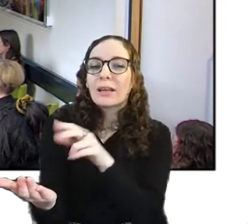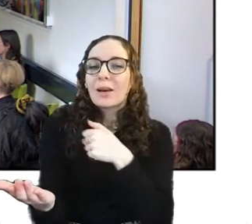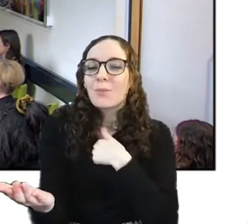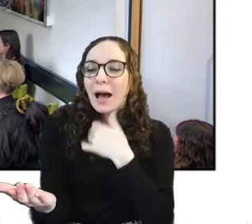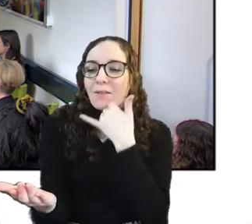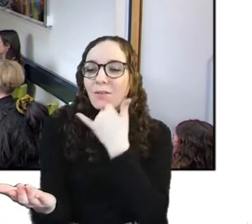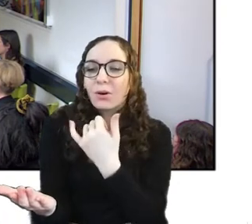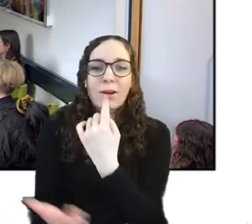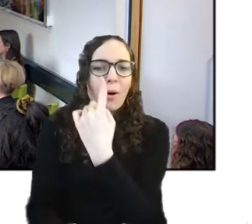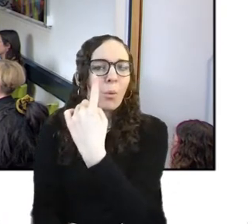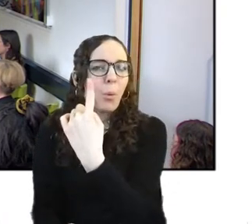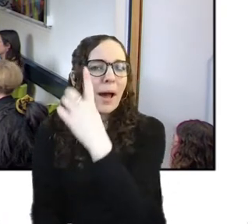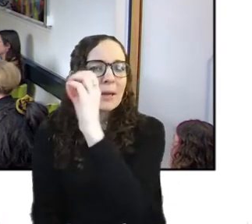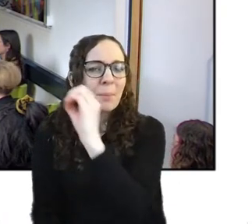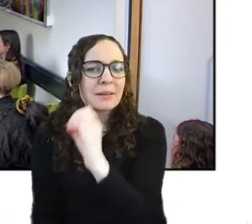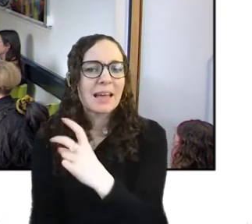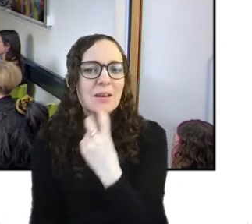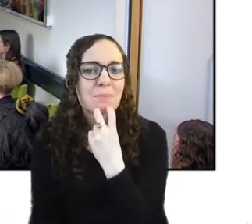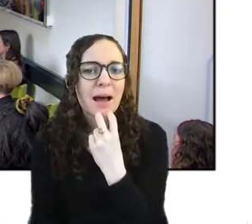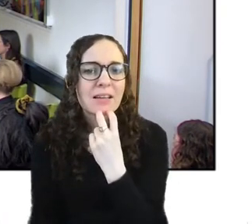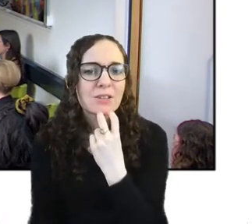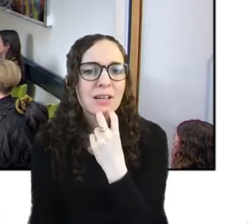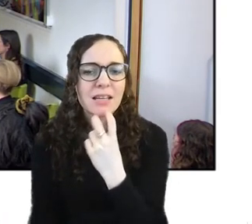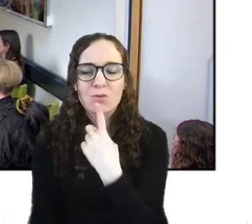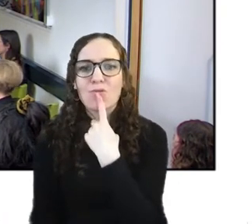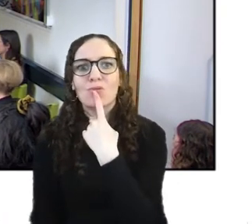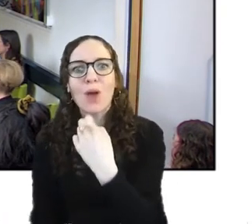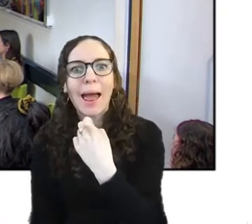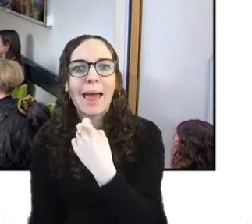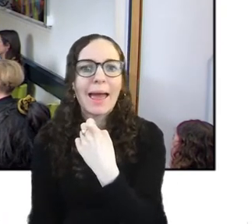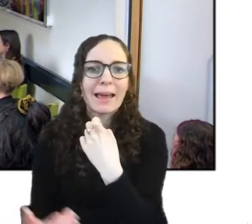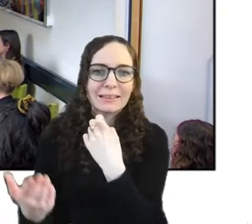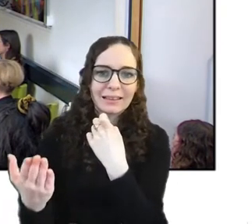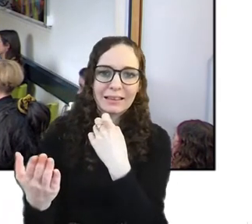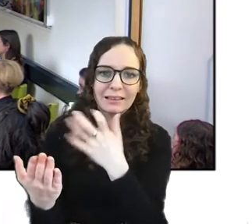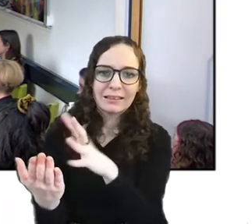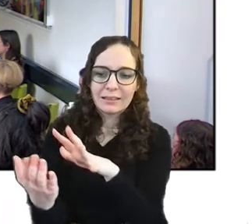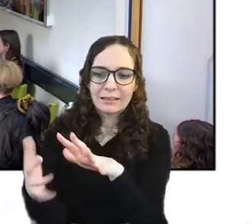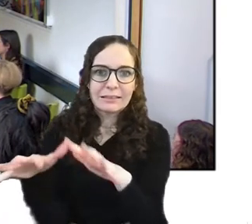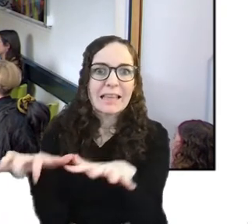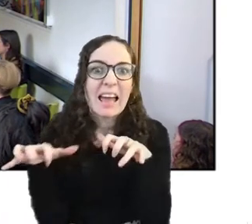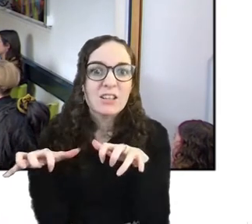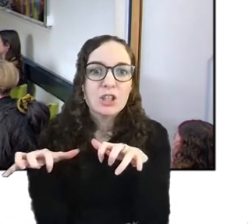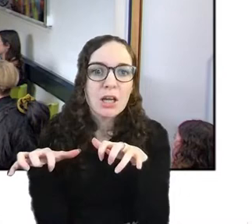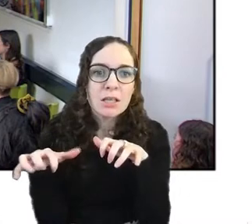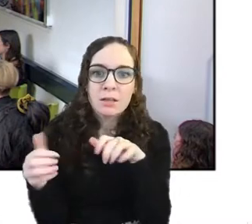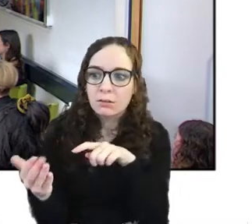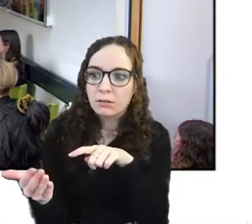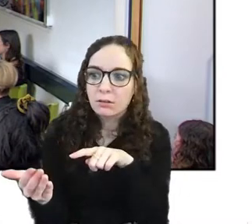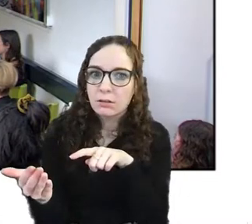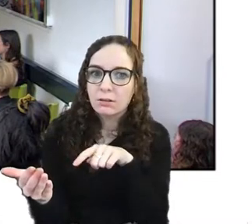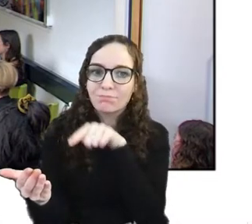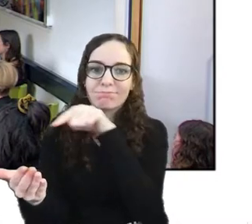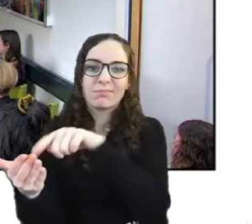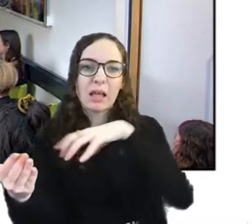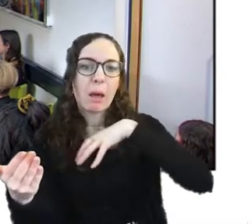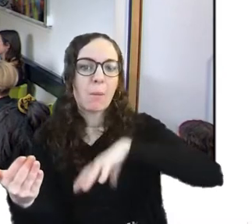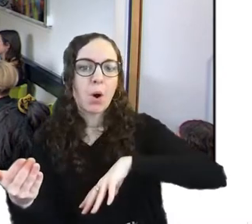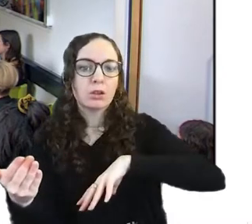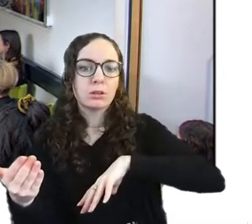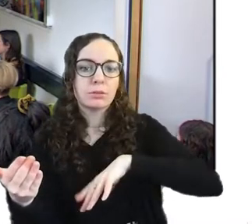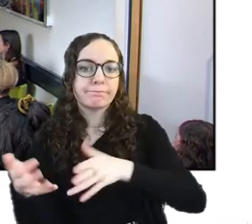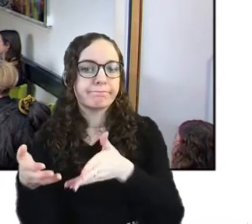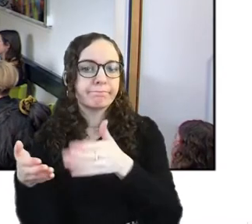do something and it's like going red and it's like there's this sort of tension between us of what it wants and what i want and